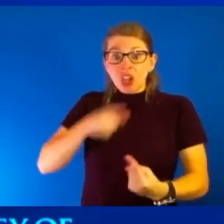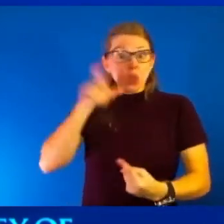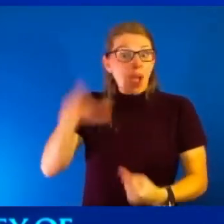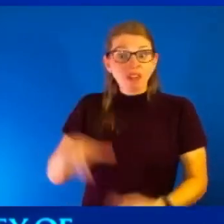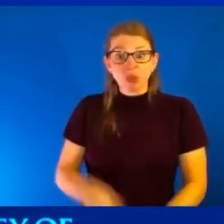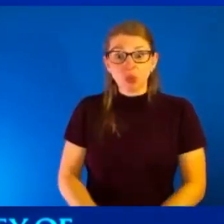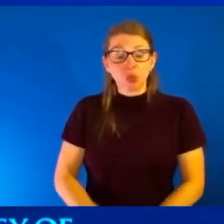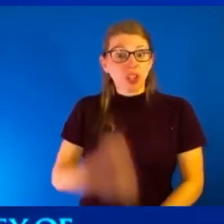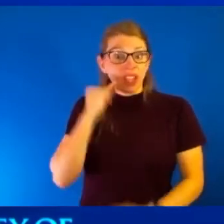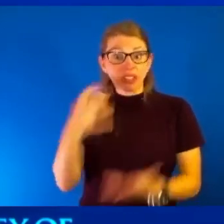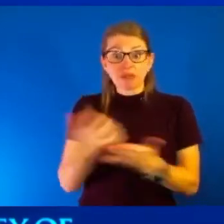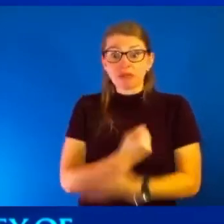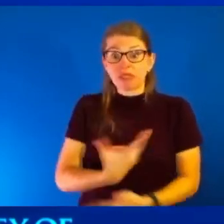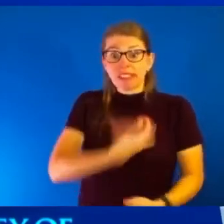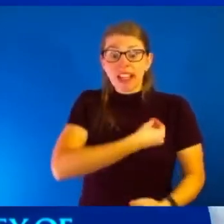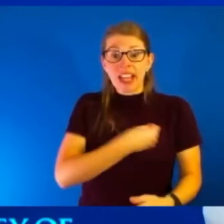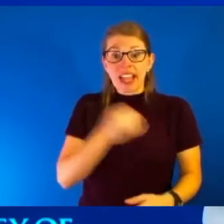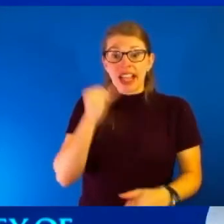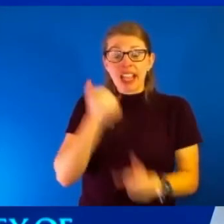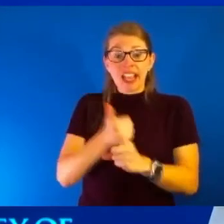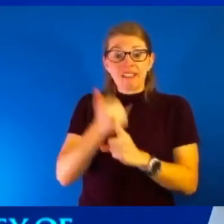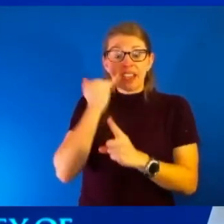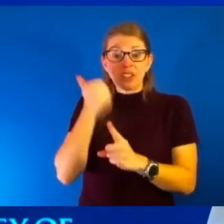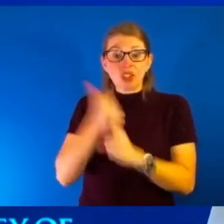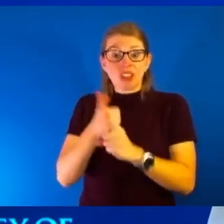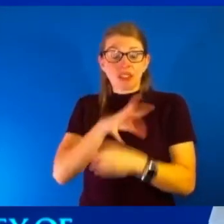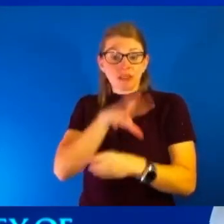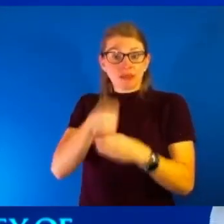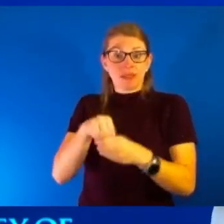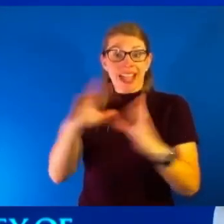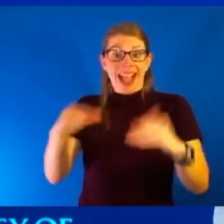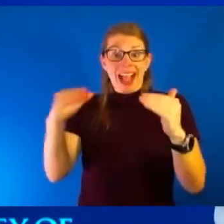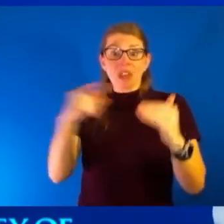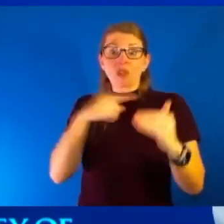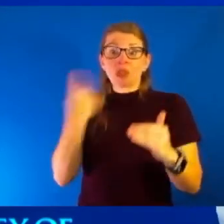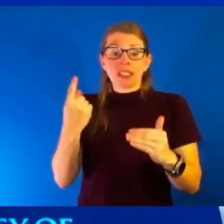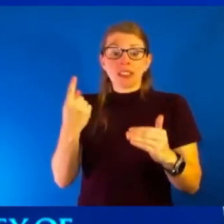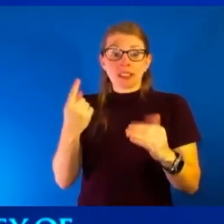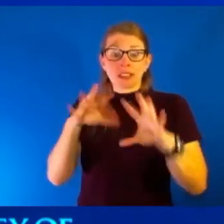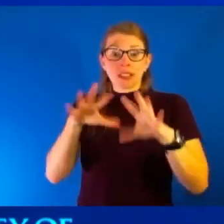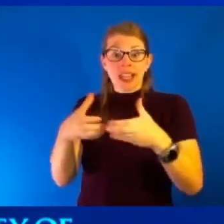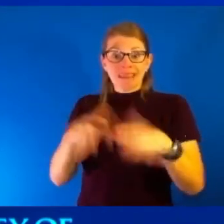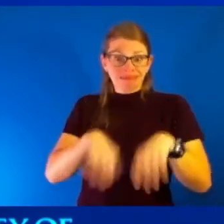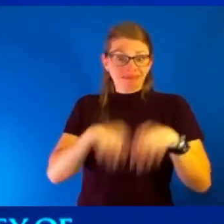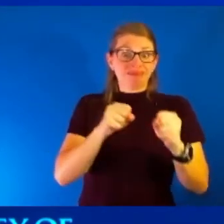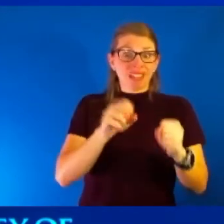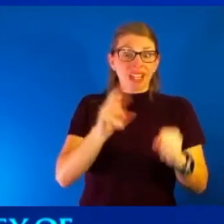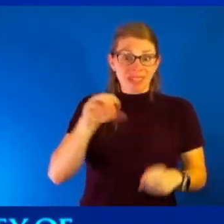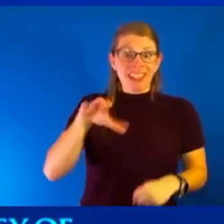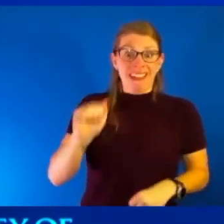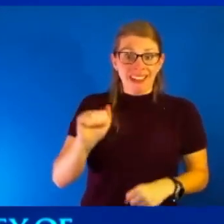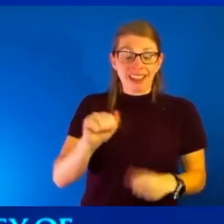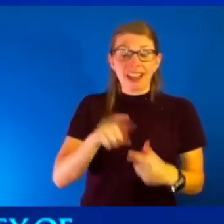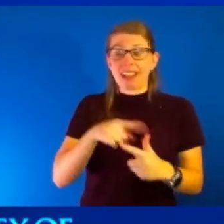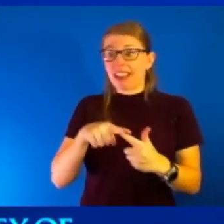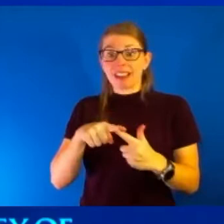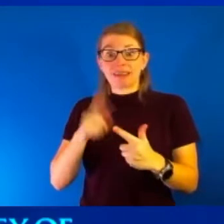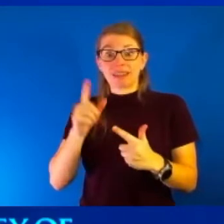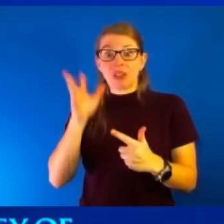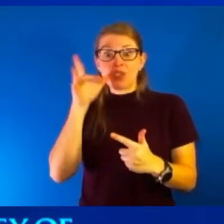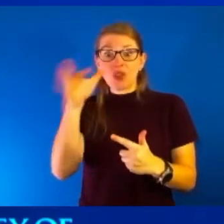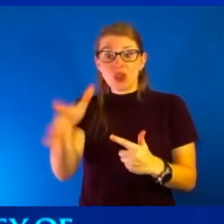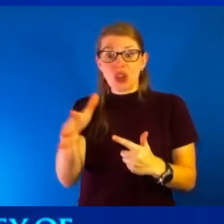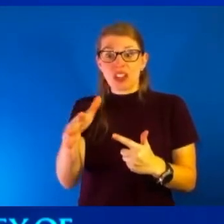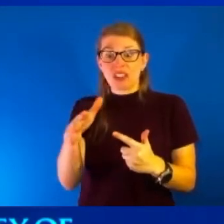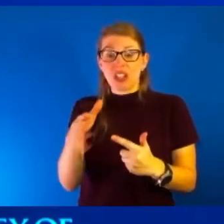vaccinated and if you're in a high risk category, get your monoclonal antibody therapy. And I think within the very near future, hopefully that'll be just a couple of